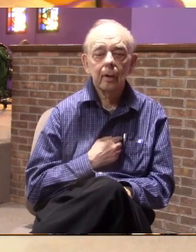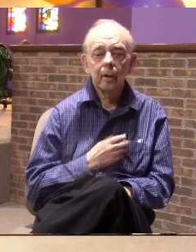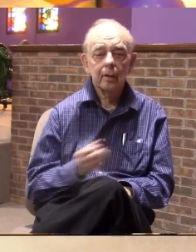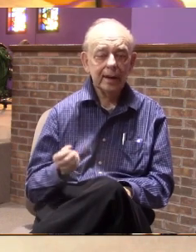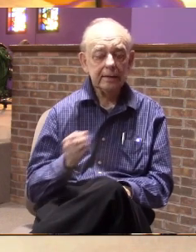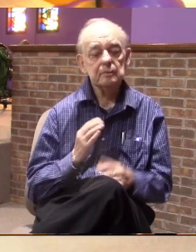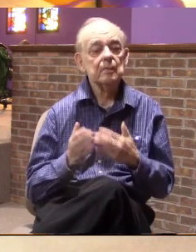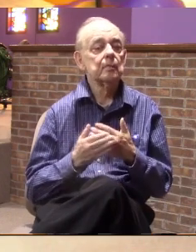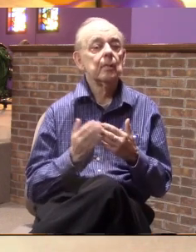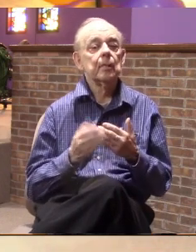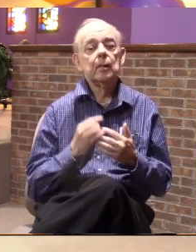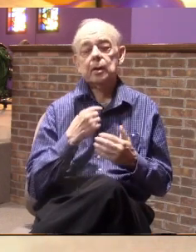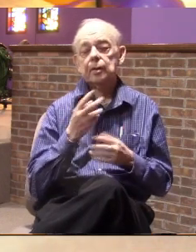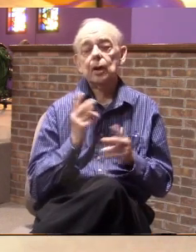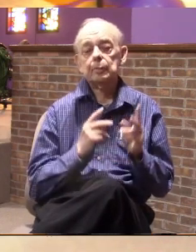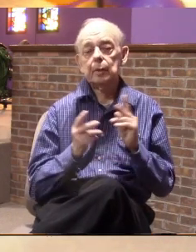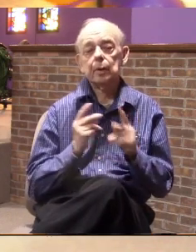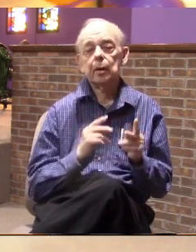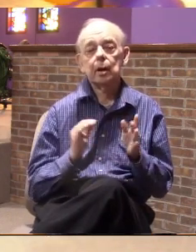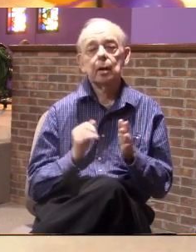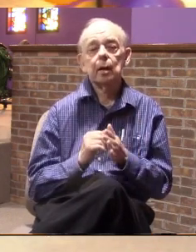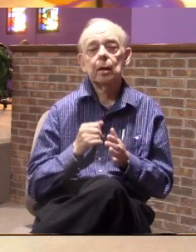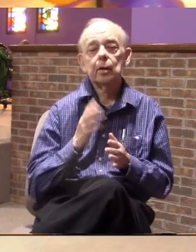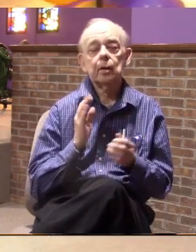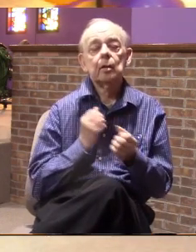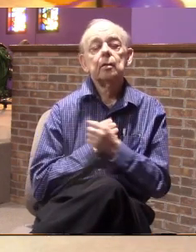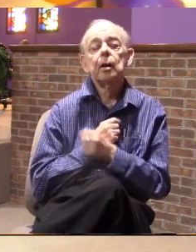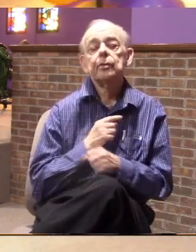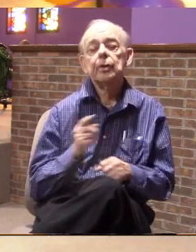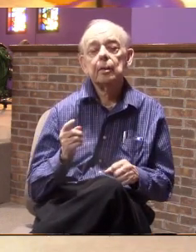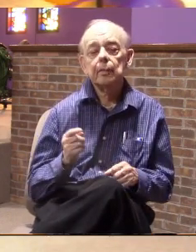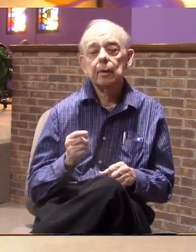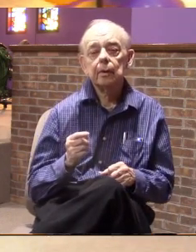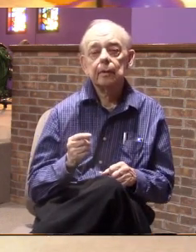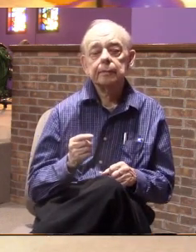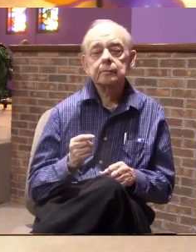It's easy to tell people that God loves them.